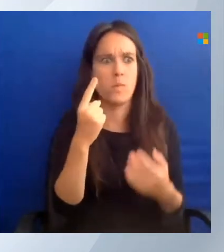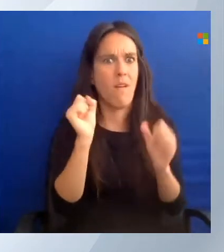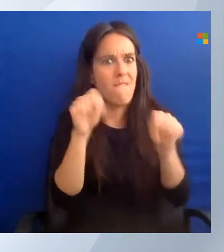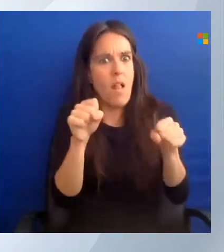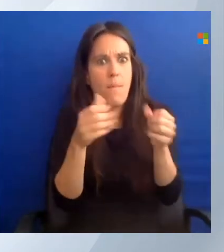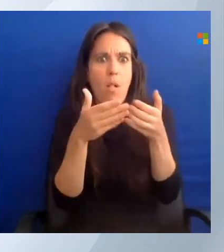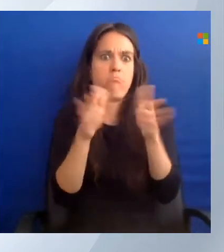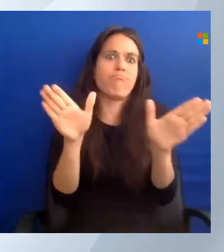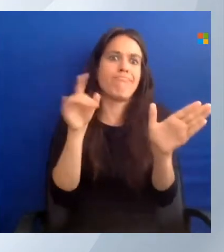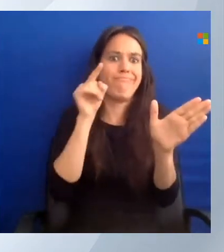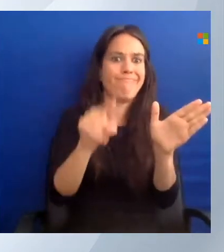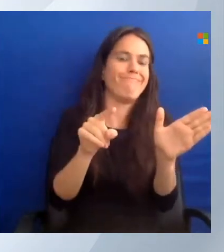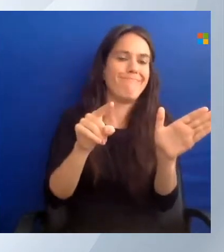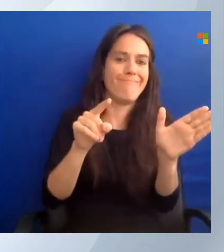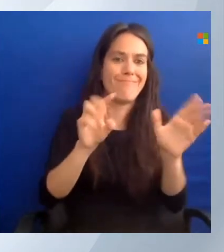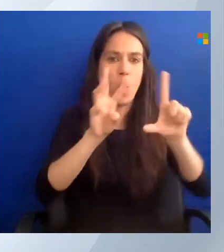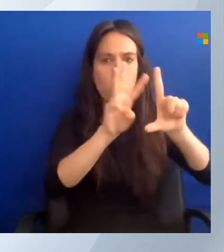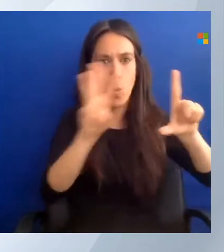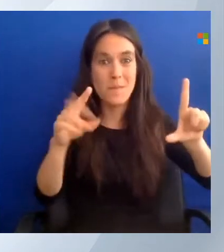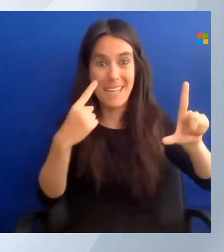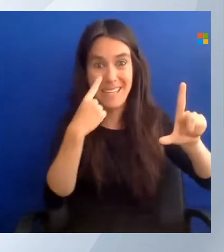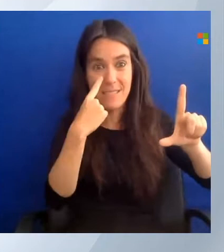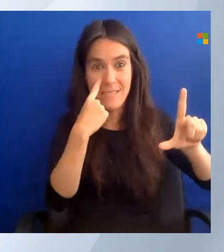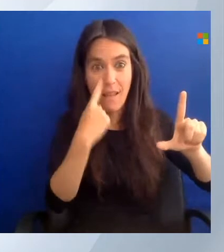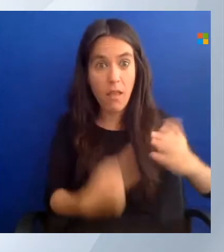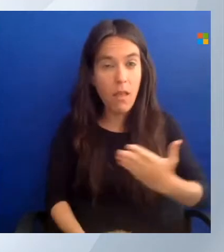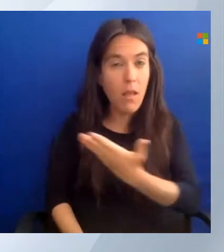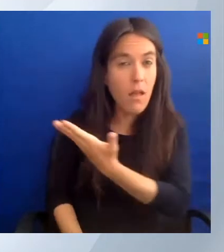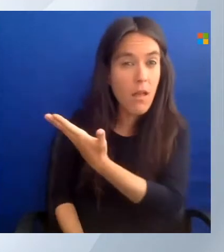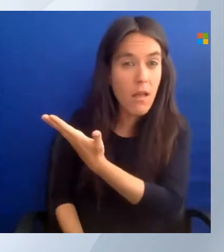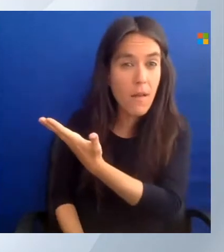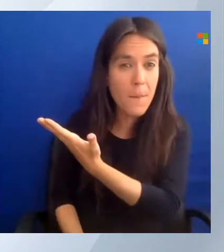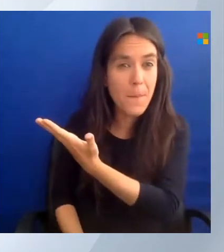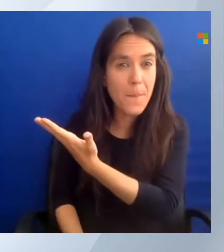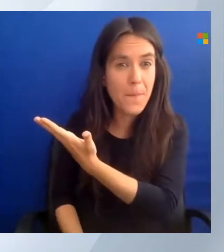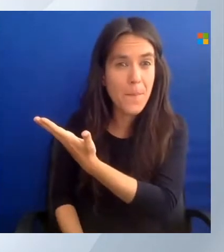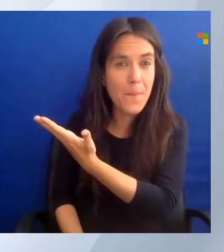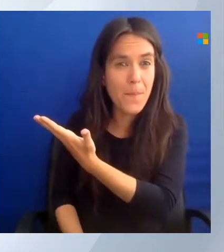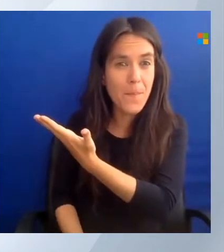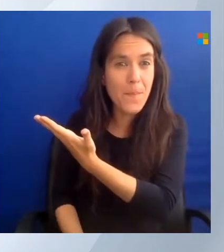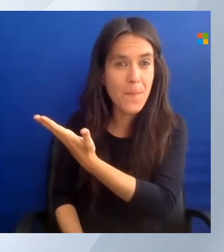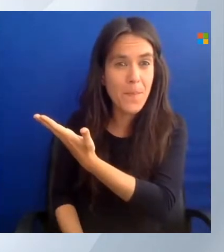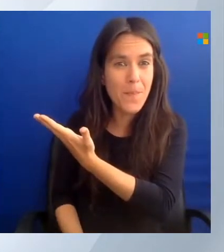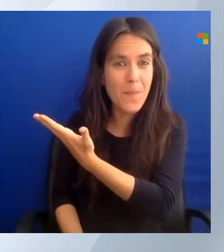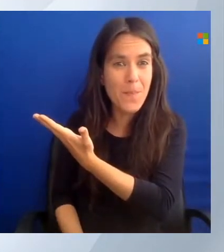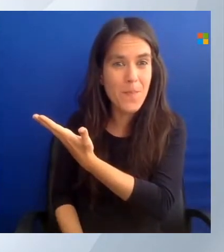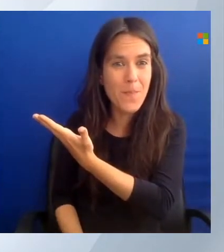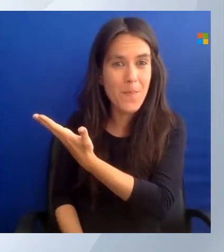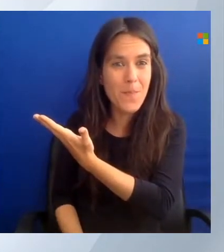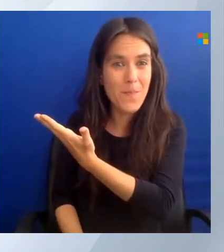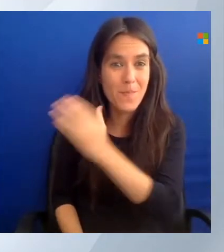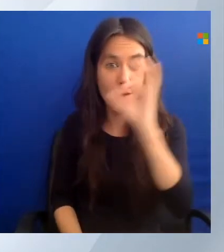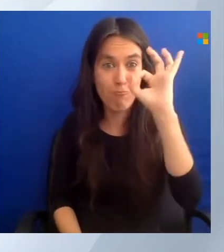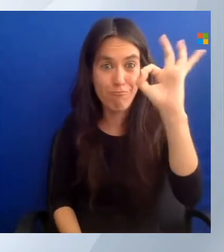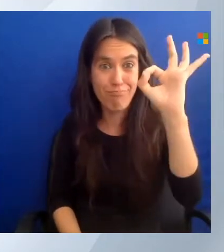And you can reach it here. If you see the button with Cloud Shell there, I can click that button.